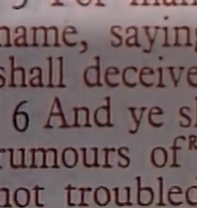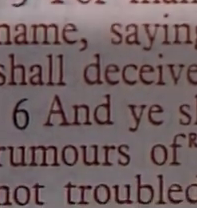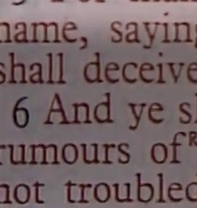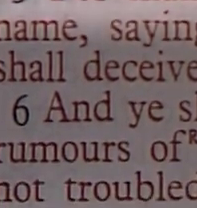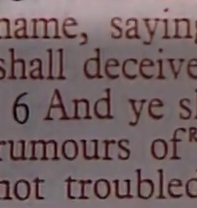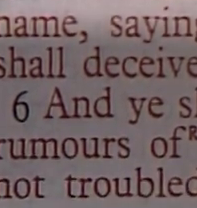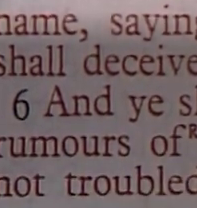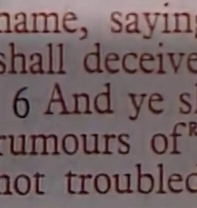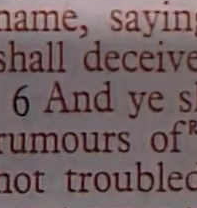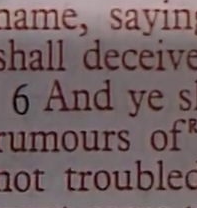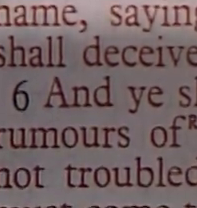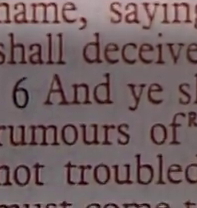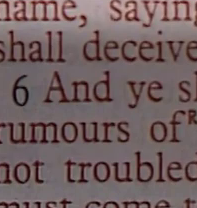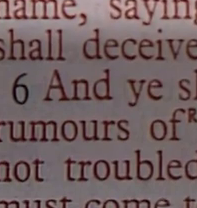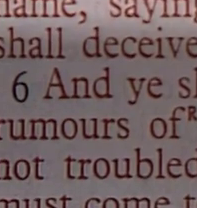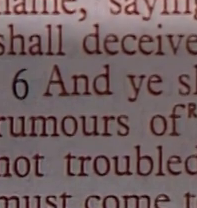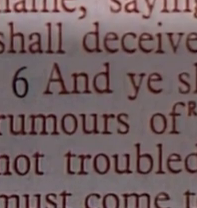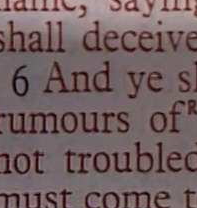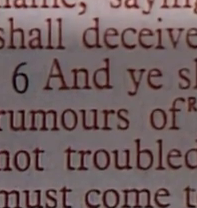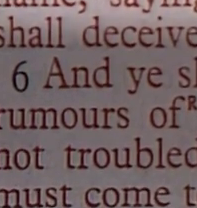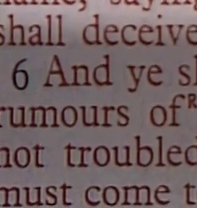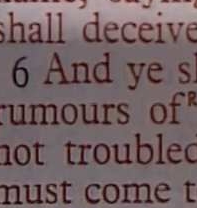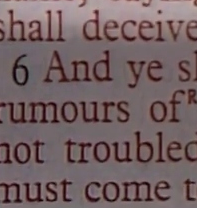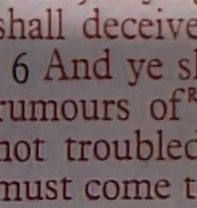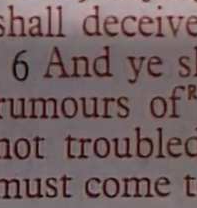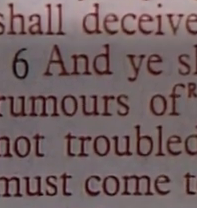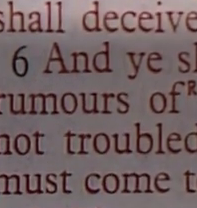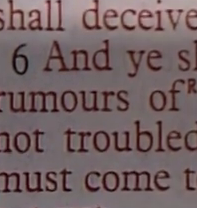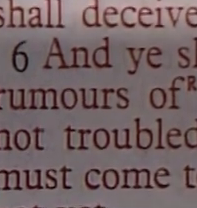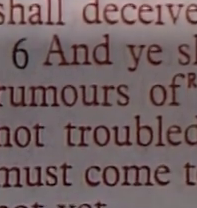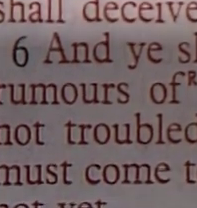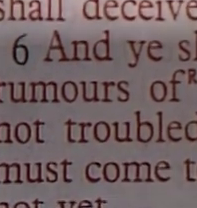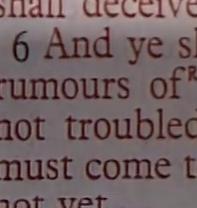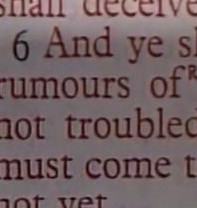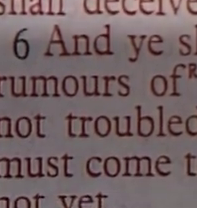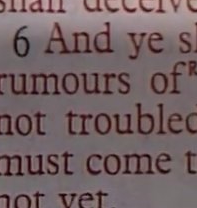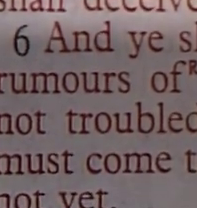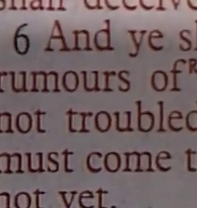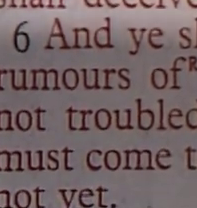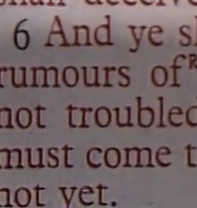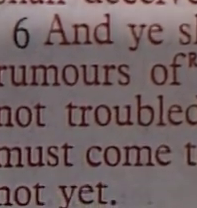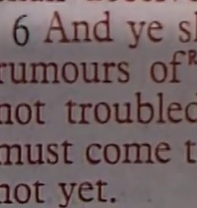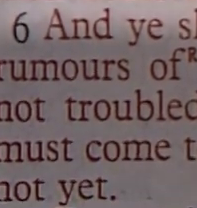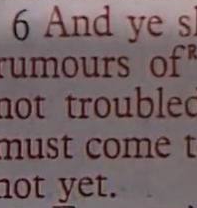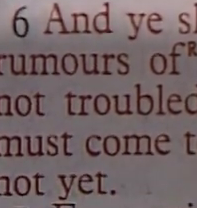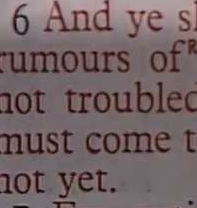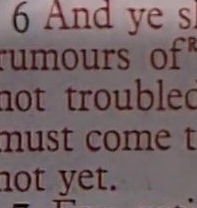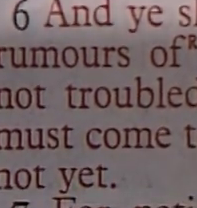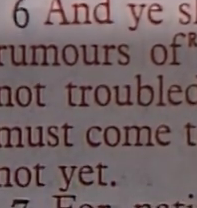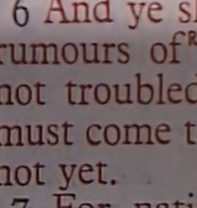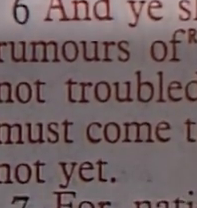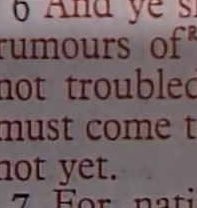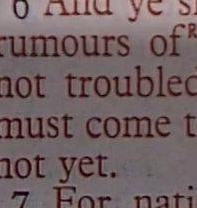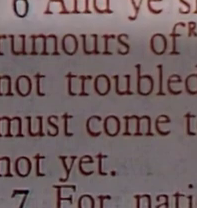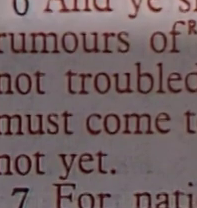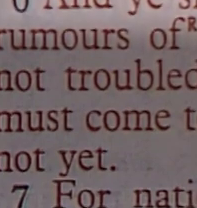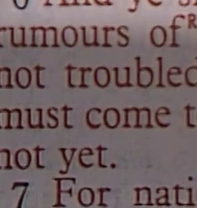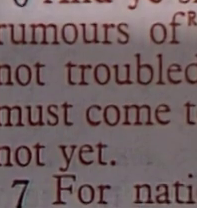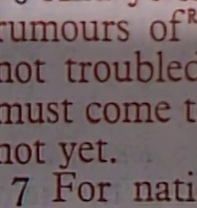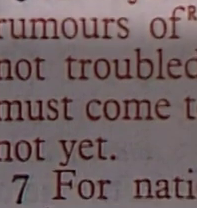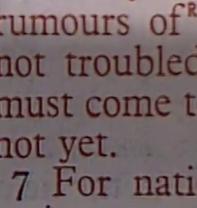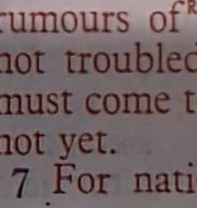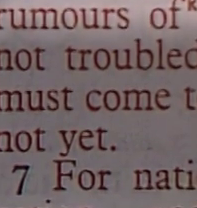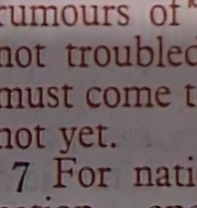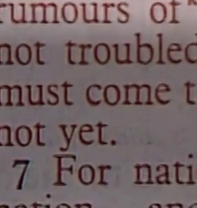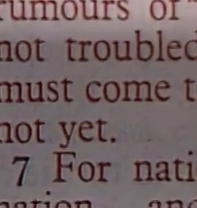Take heed that no man deceive you For many shall come in my name saying I am Christ and shall deceive